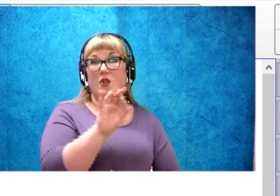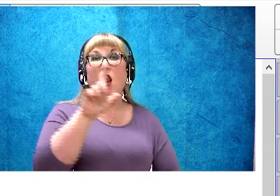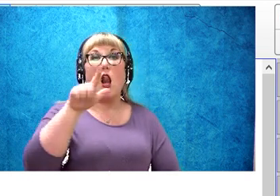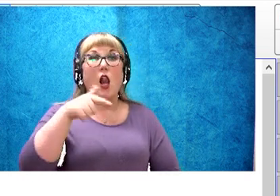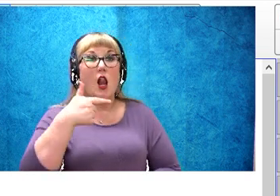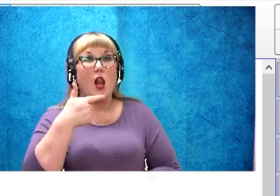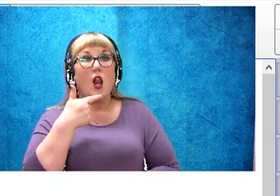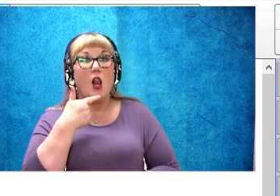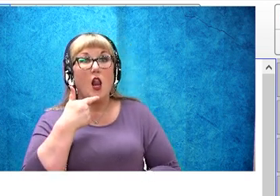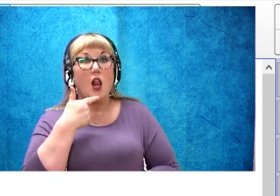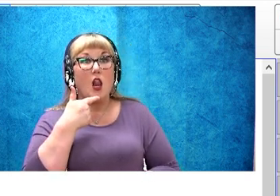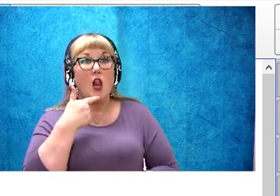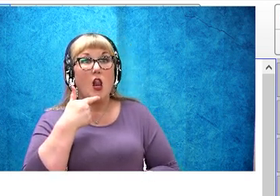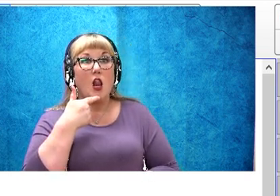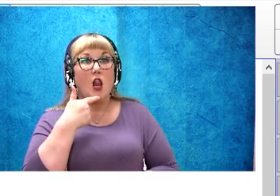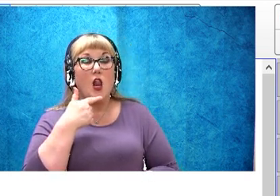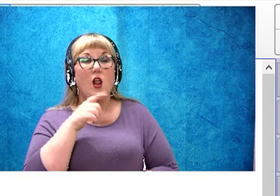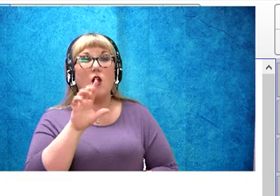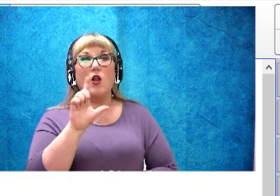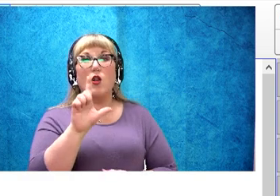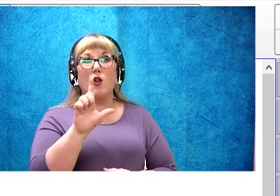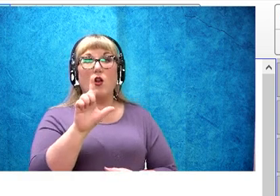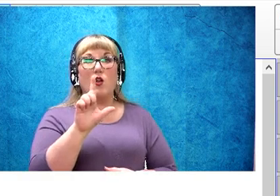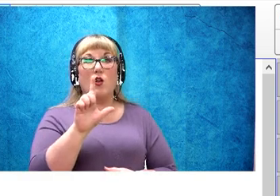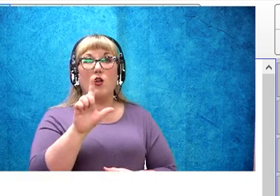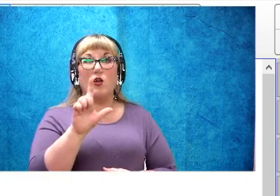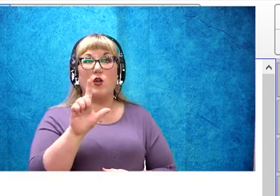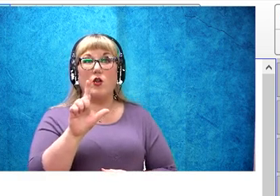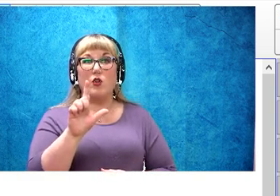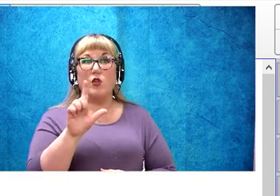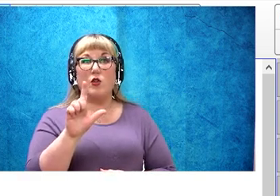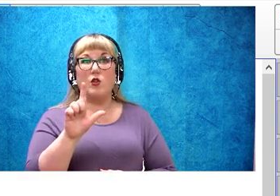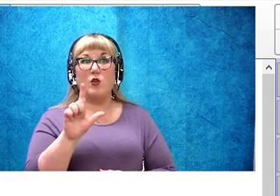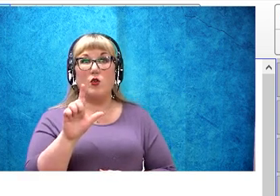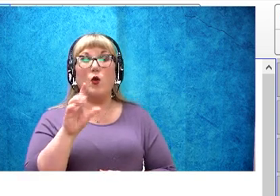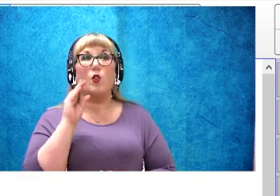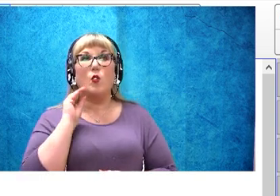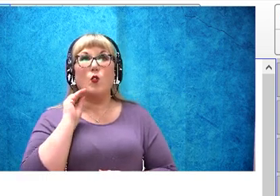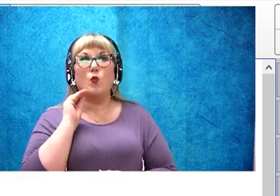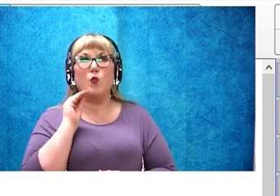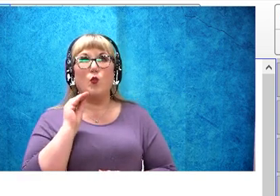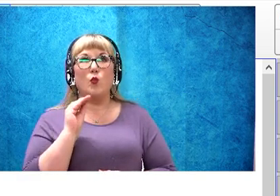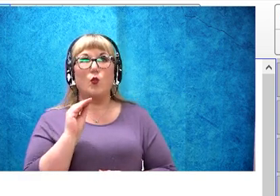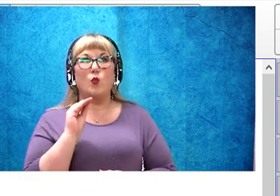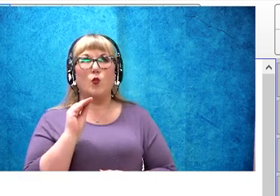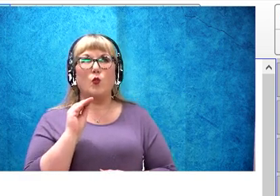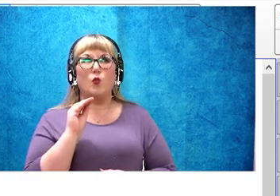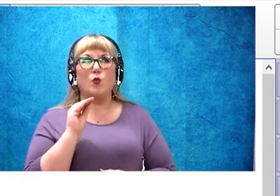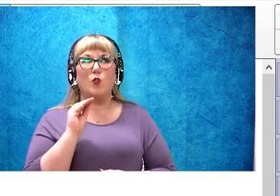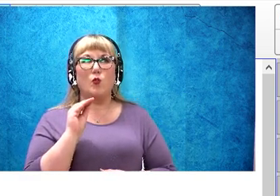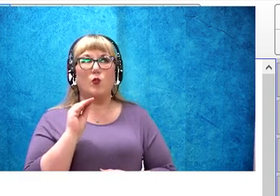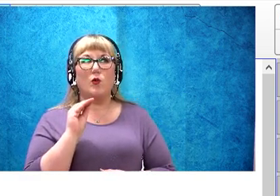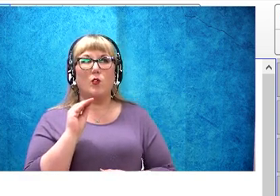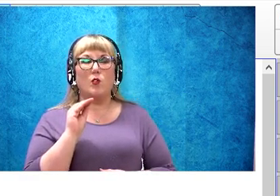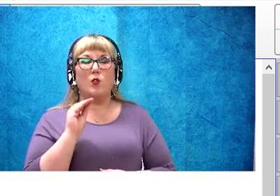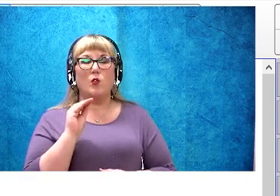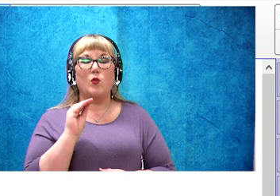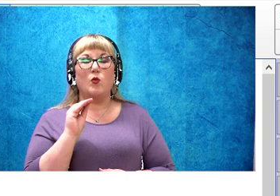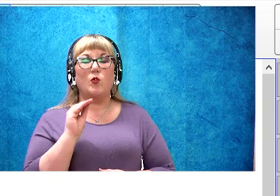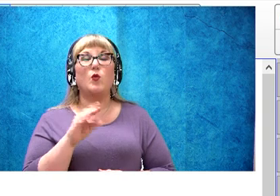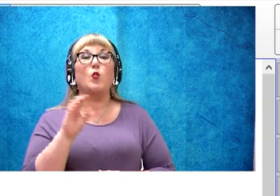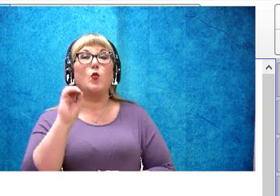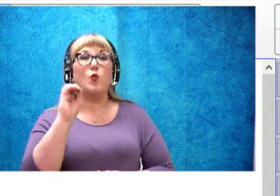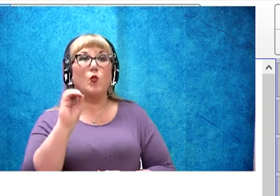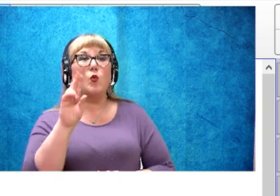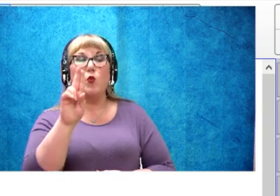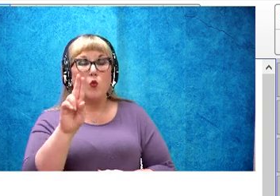-t, again we need magic E to make